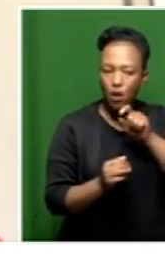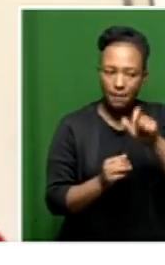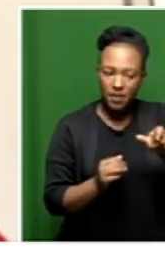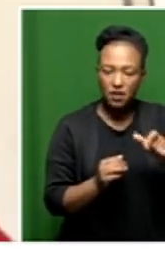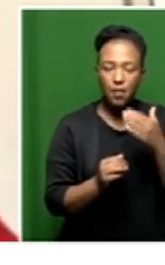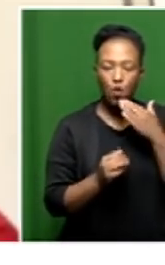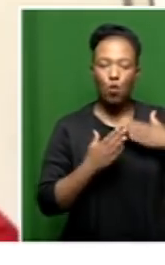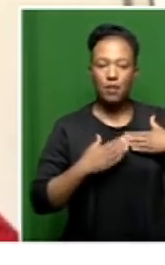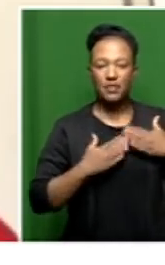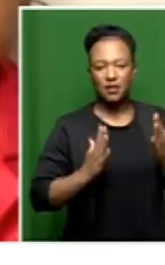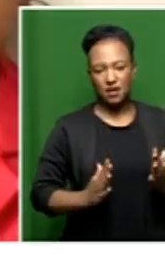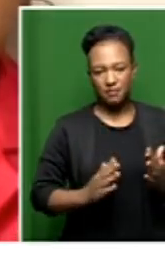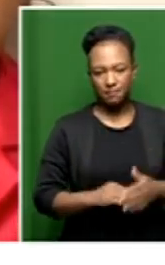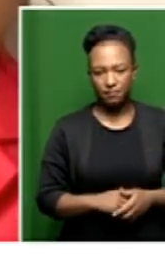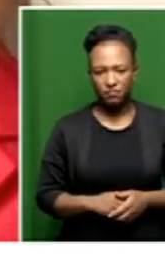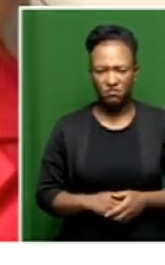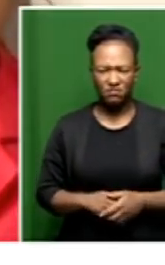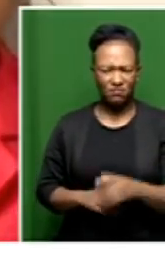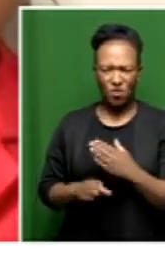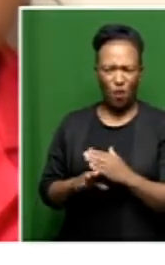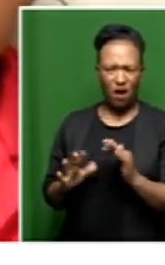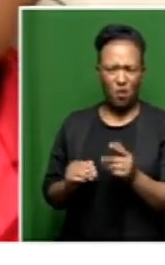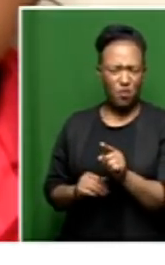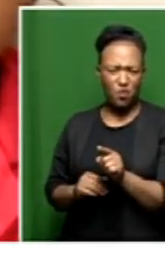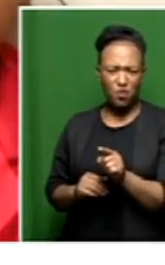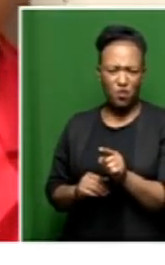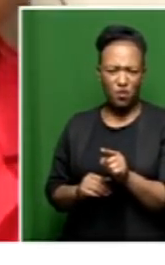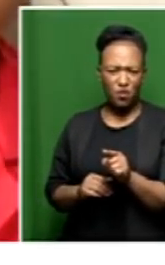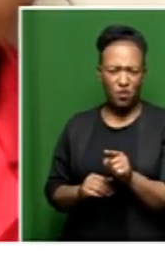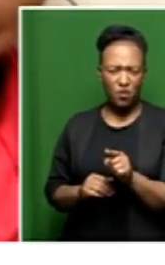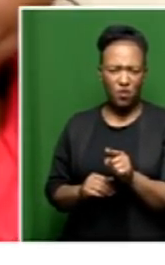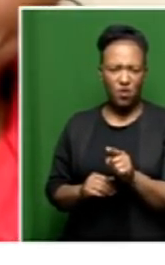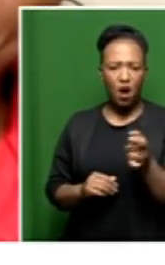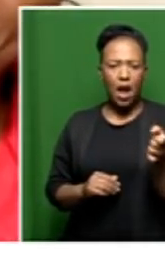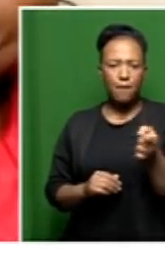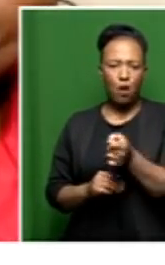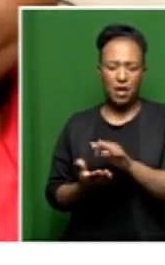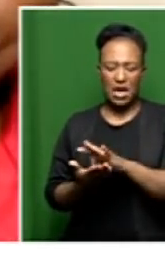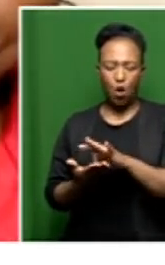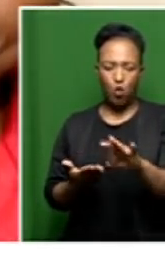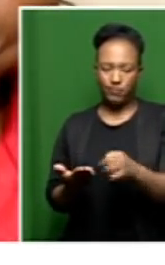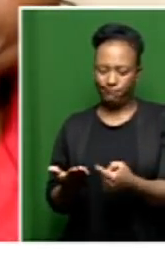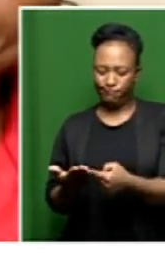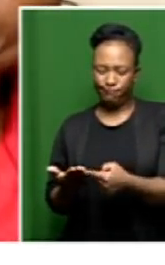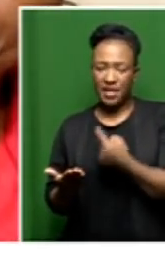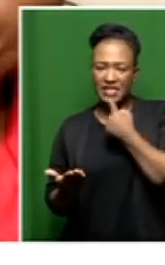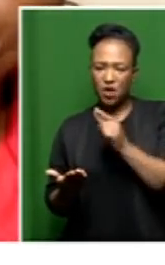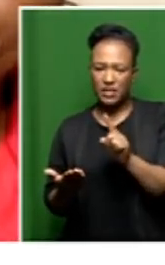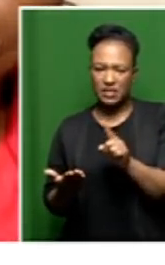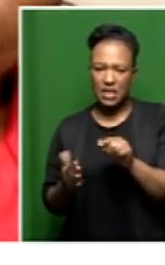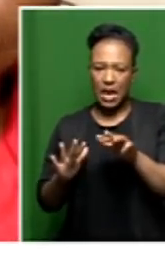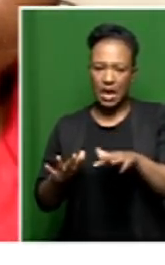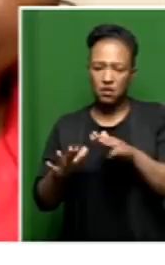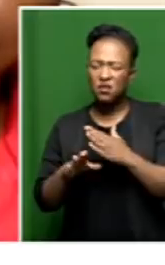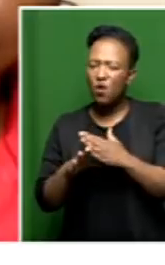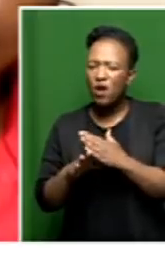by the administrator. But how does that work? Because what does the employment contract state with those 19 employees? Who do